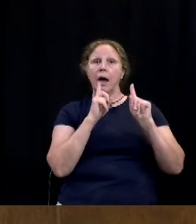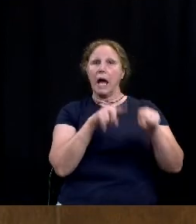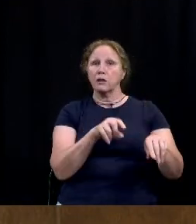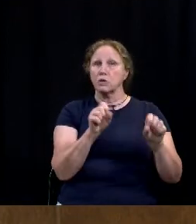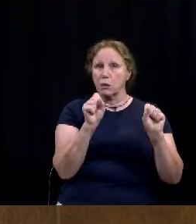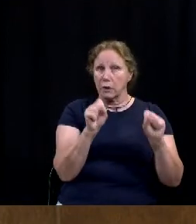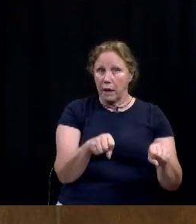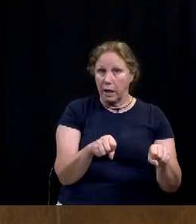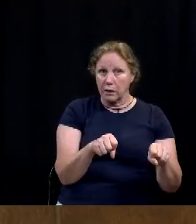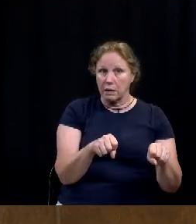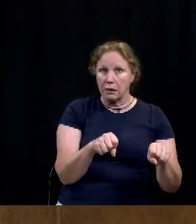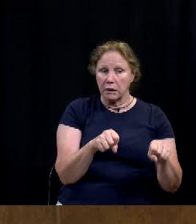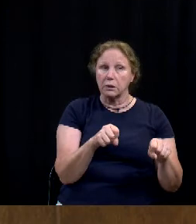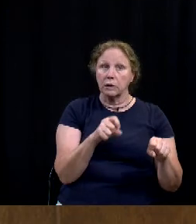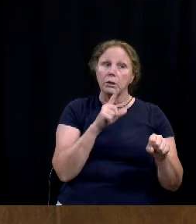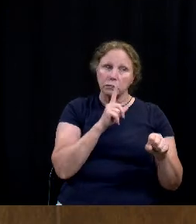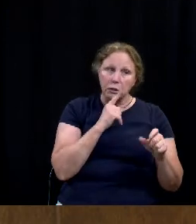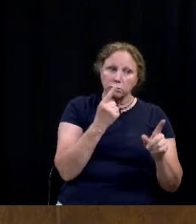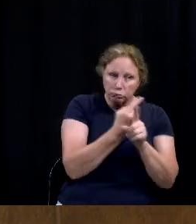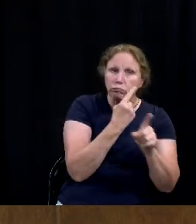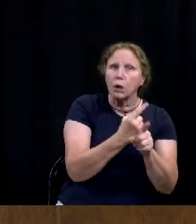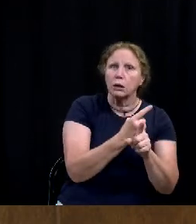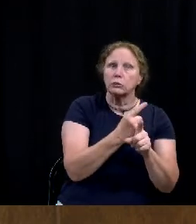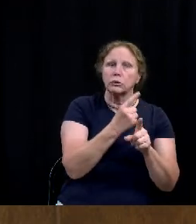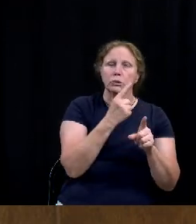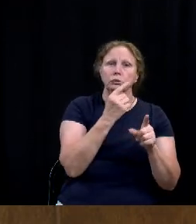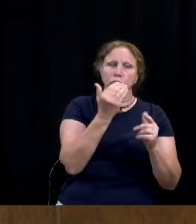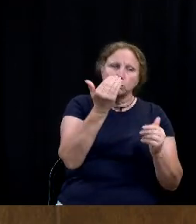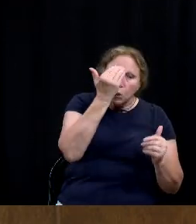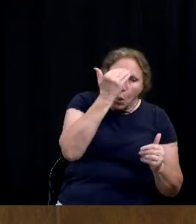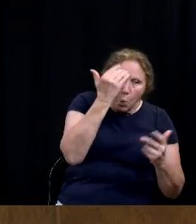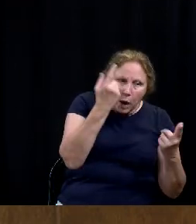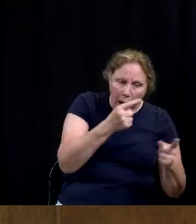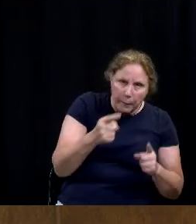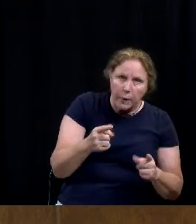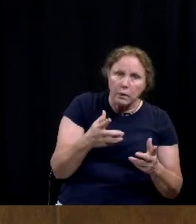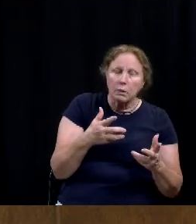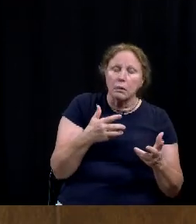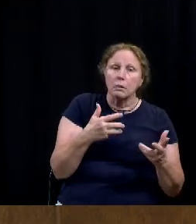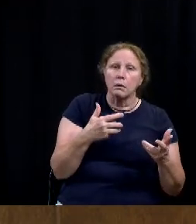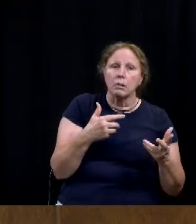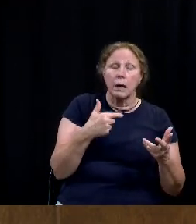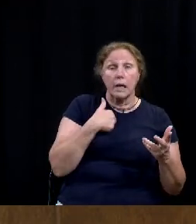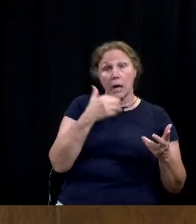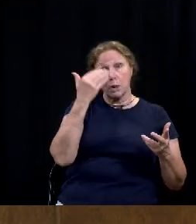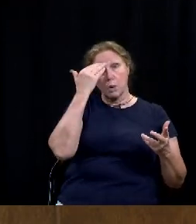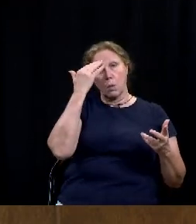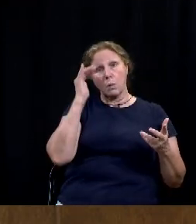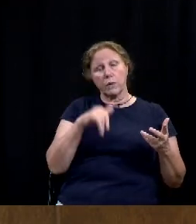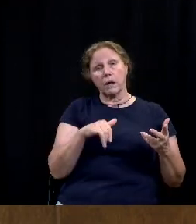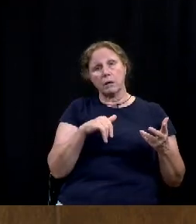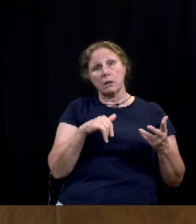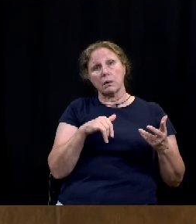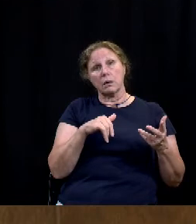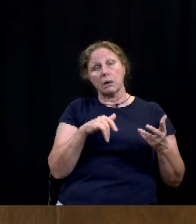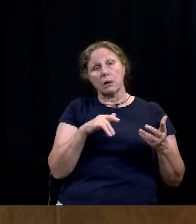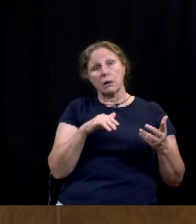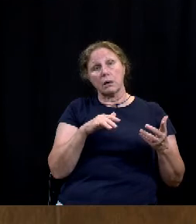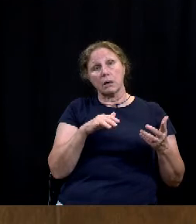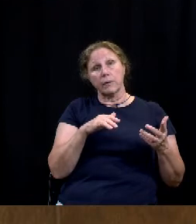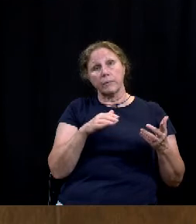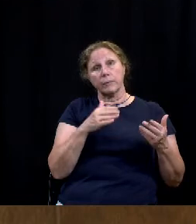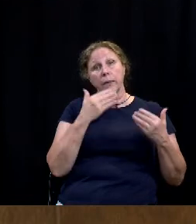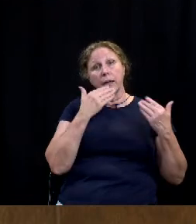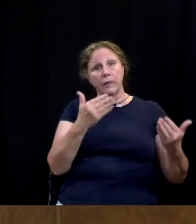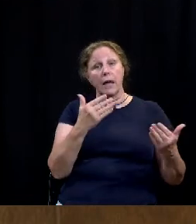intelligent knowledgeable answers about what's happening i mean i'm and i know that we're uh thankful to